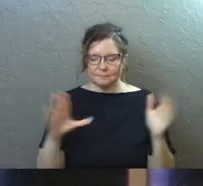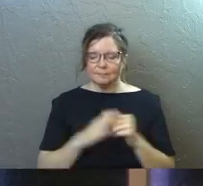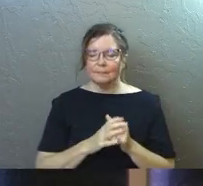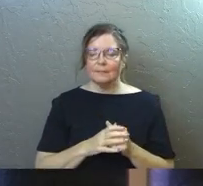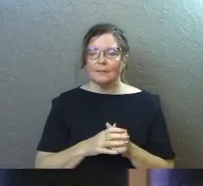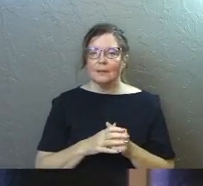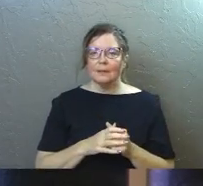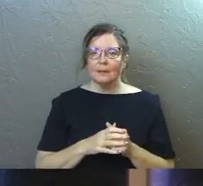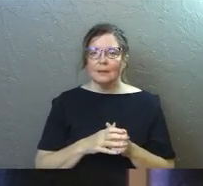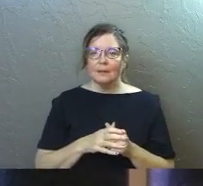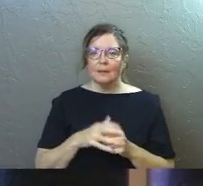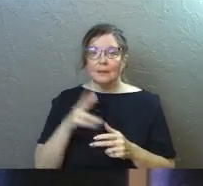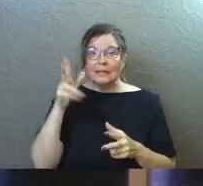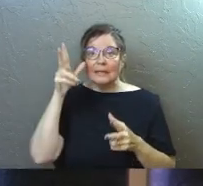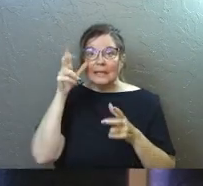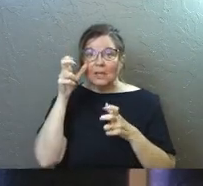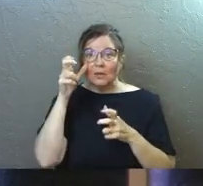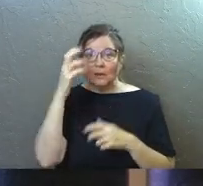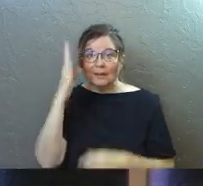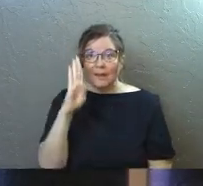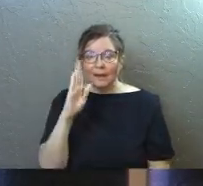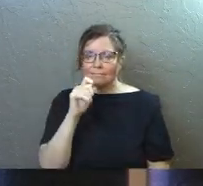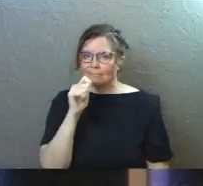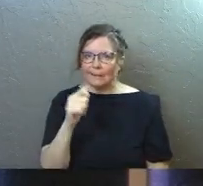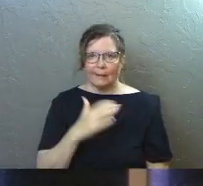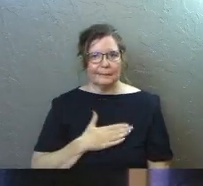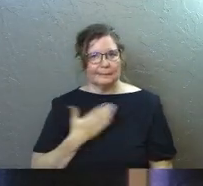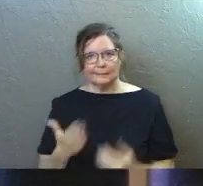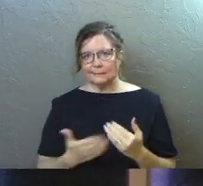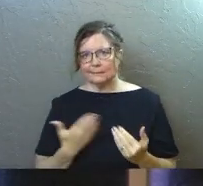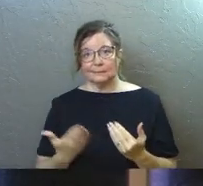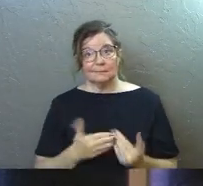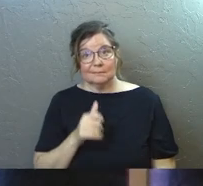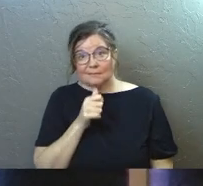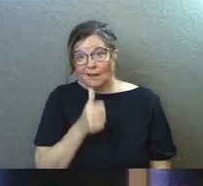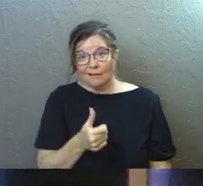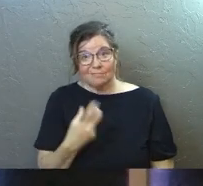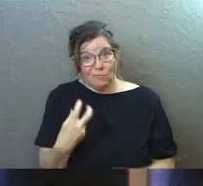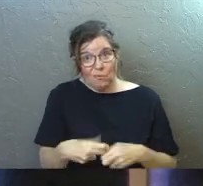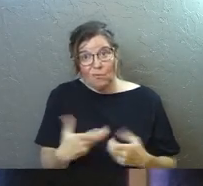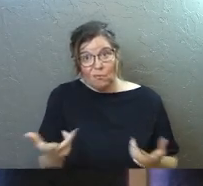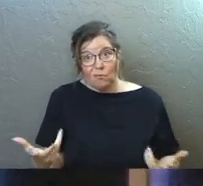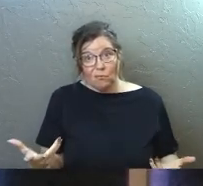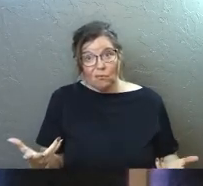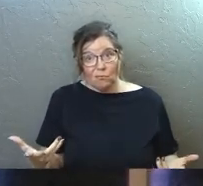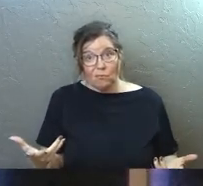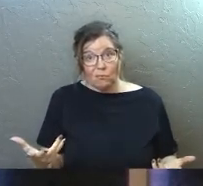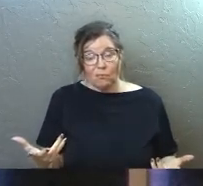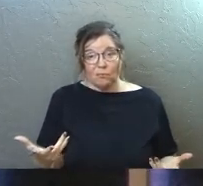Hearing God isn't easy. Yes? It's not easy.